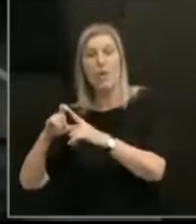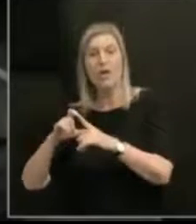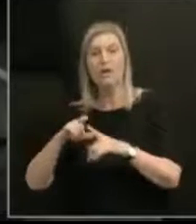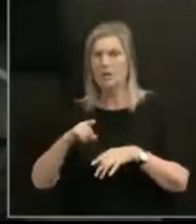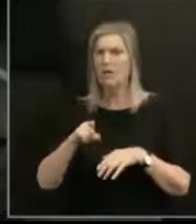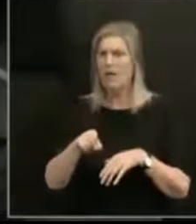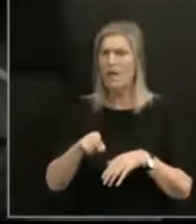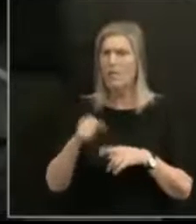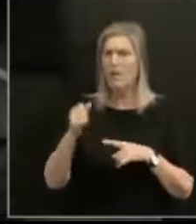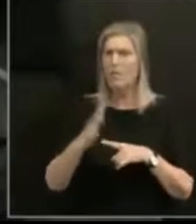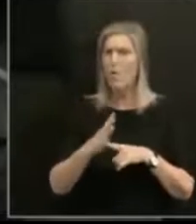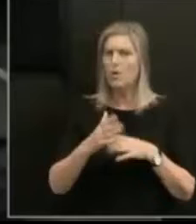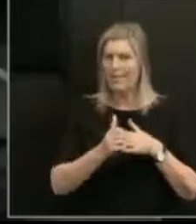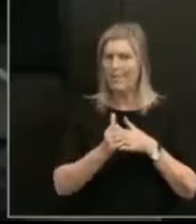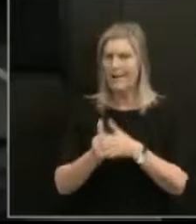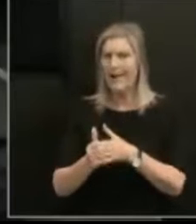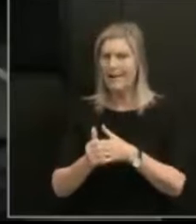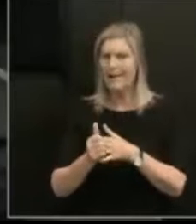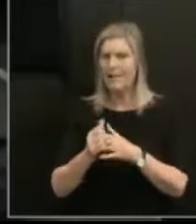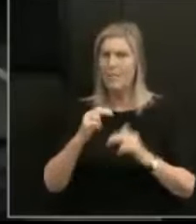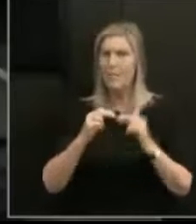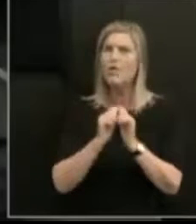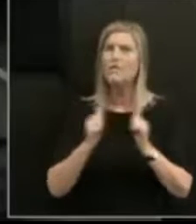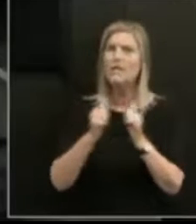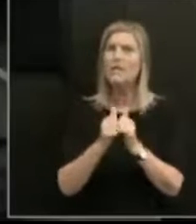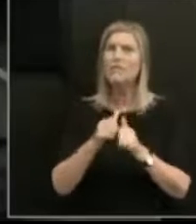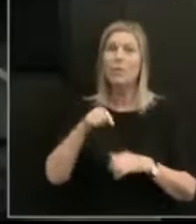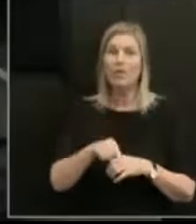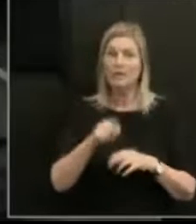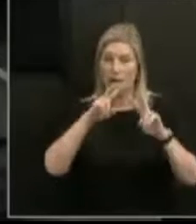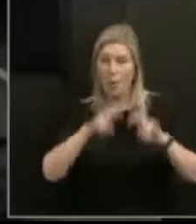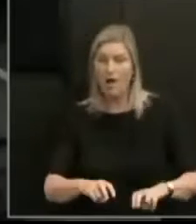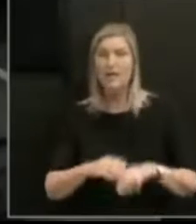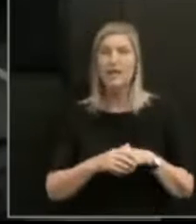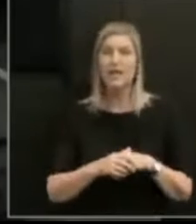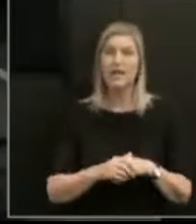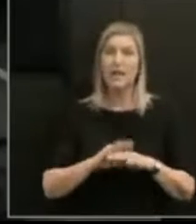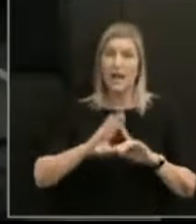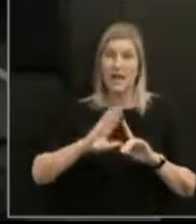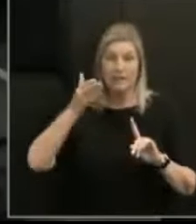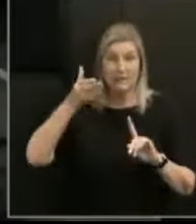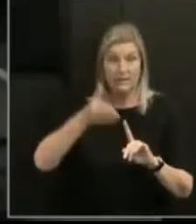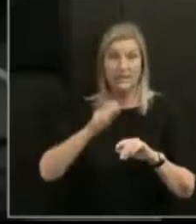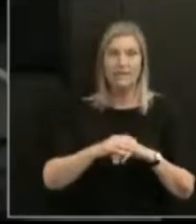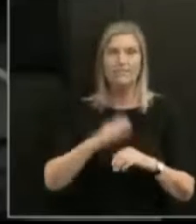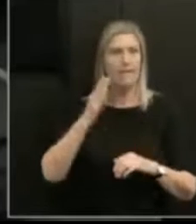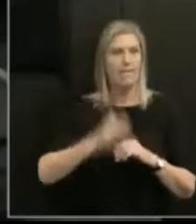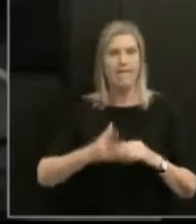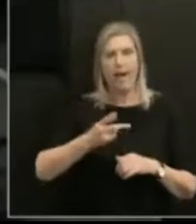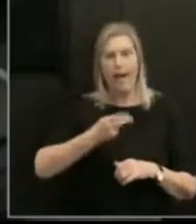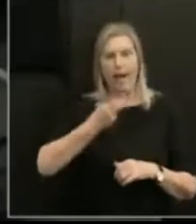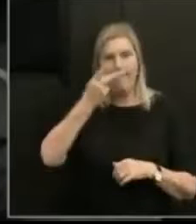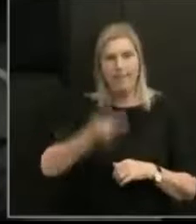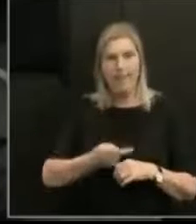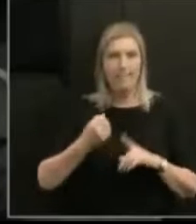to this inquiry, and I thank them for their mahi. In particular, the E Kore Ano Never Again campaign